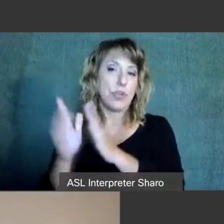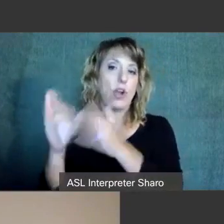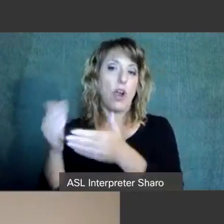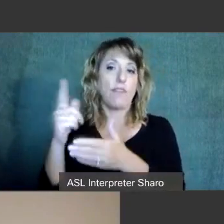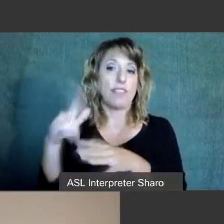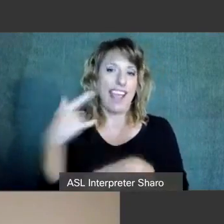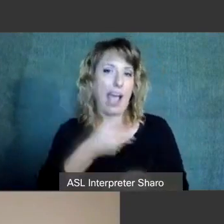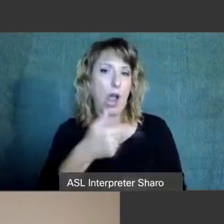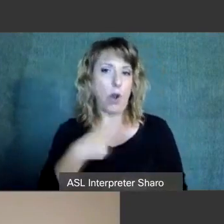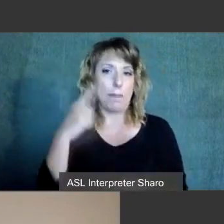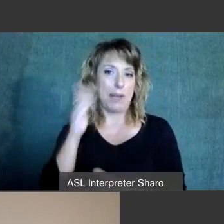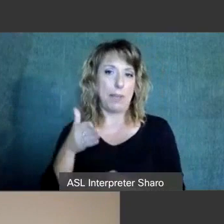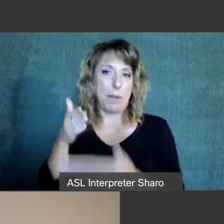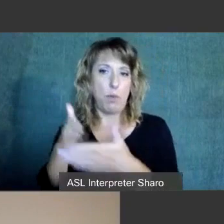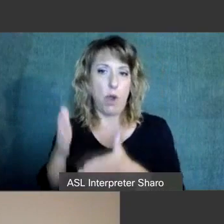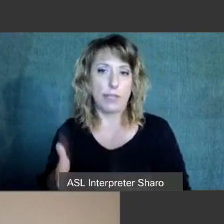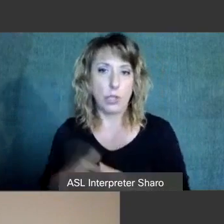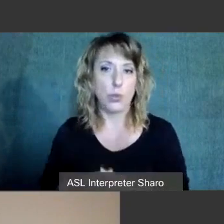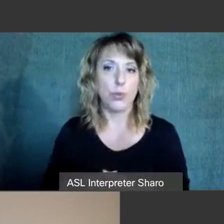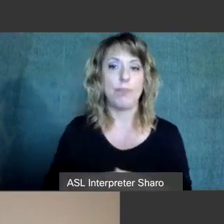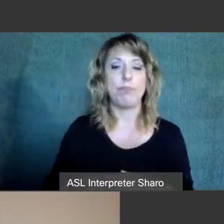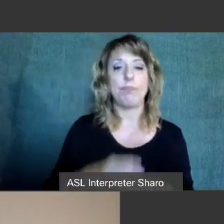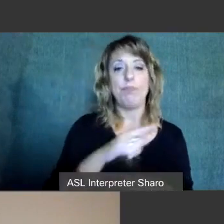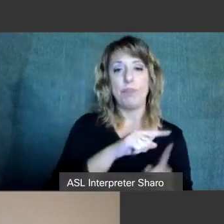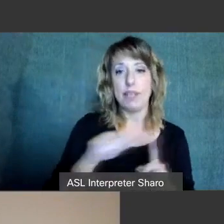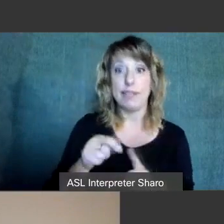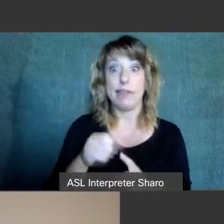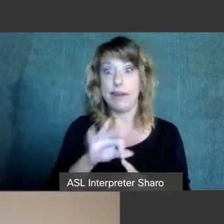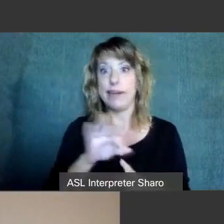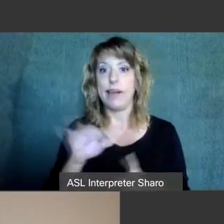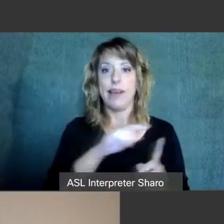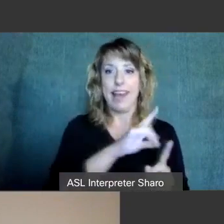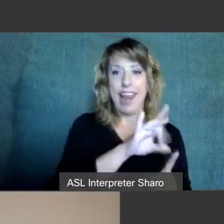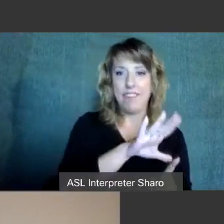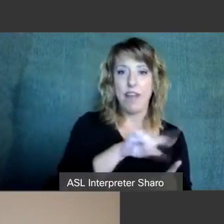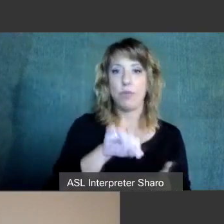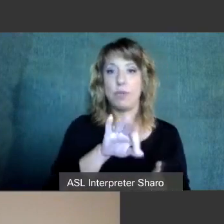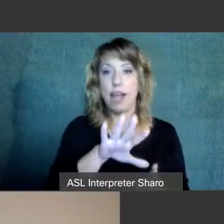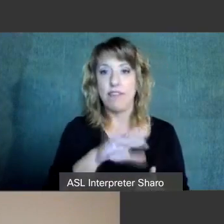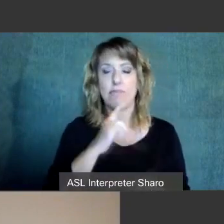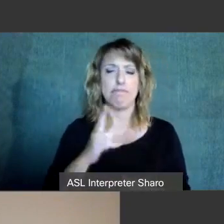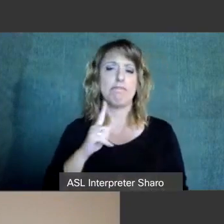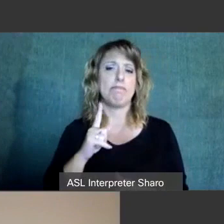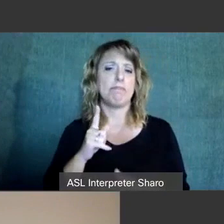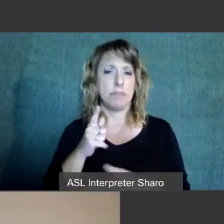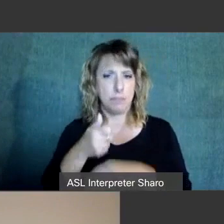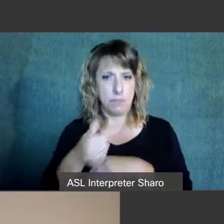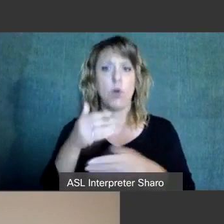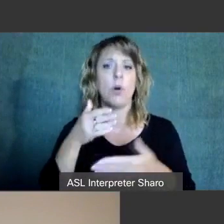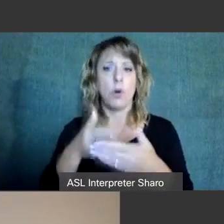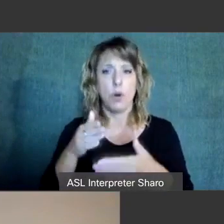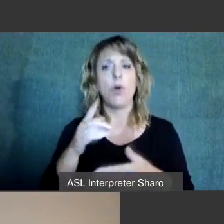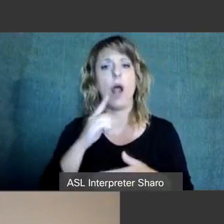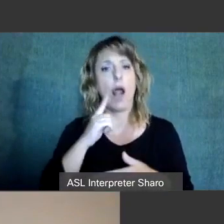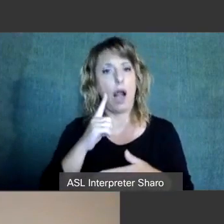1985 to 1995 I prosecuted cases and had daily dealings with